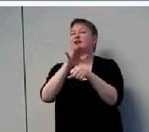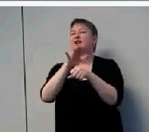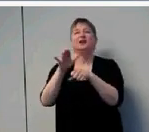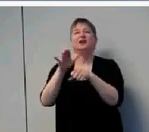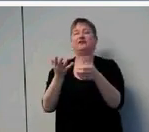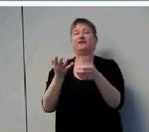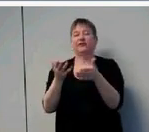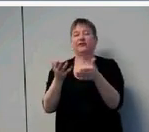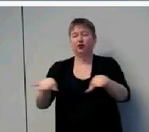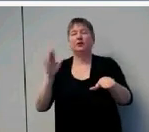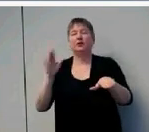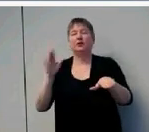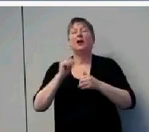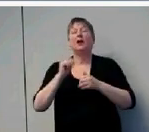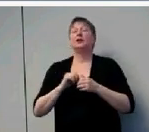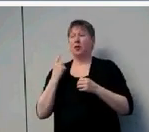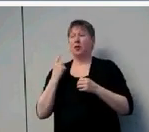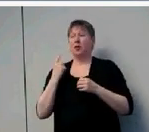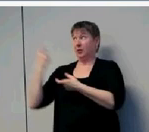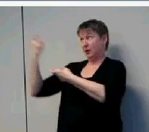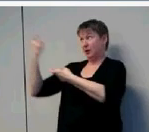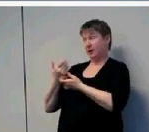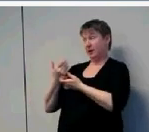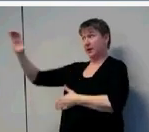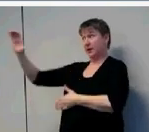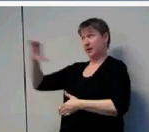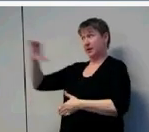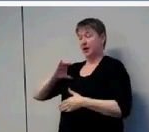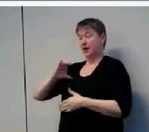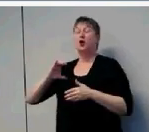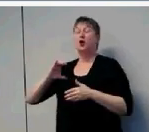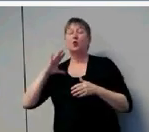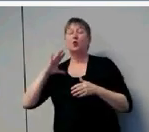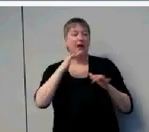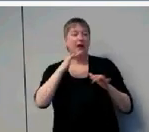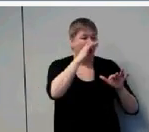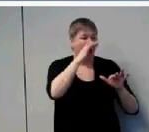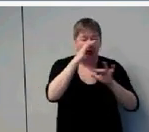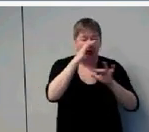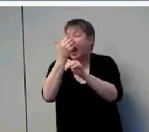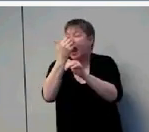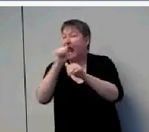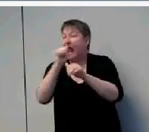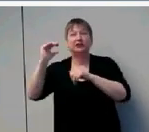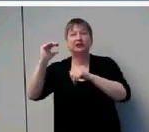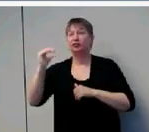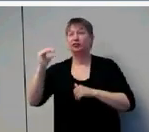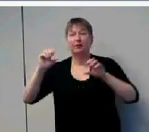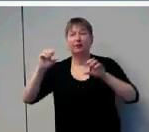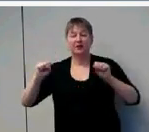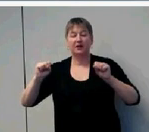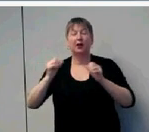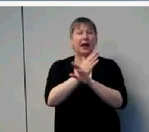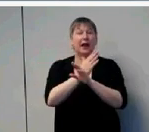instead, in the first two years of the grant, we found every eligible child we could between six